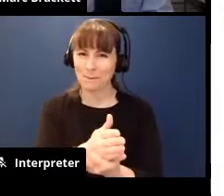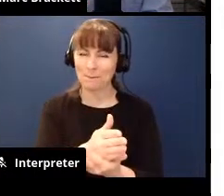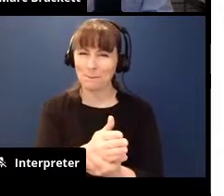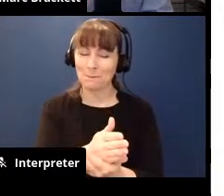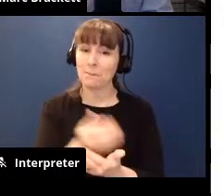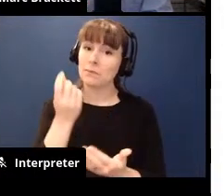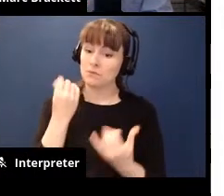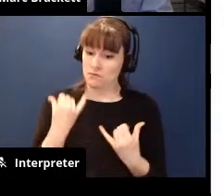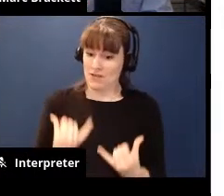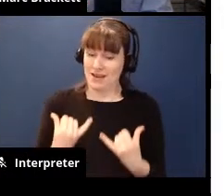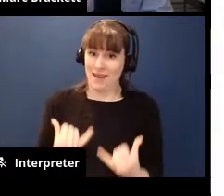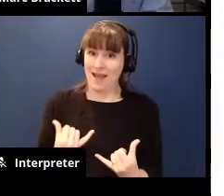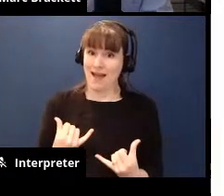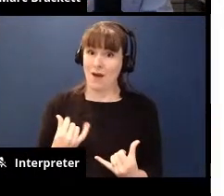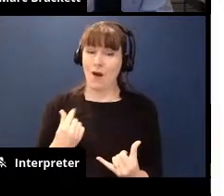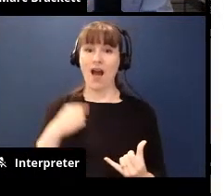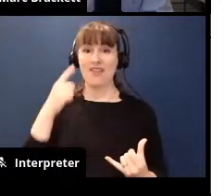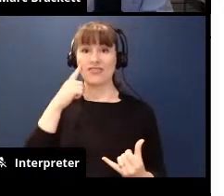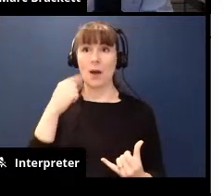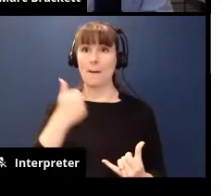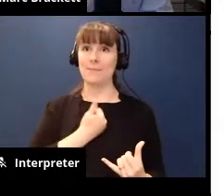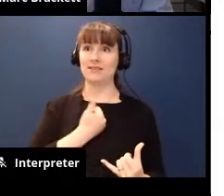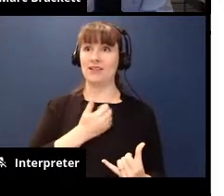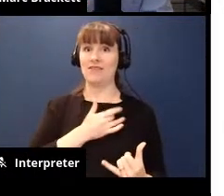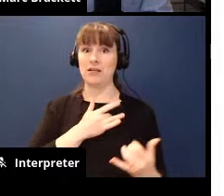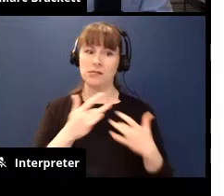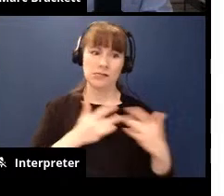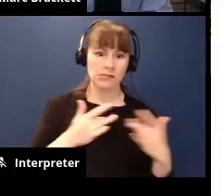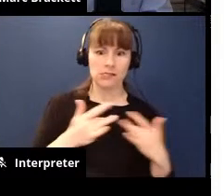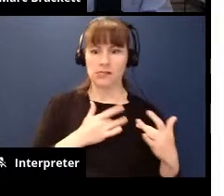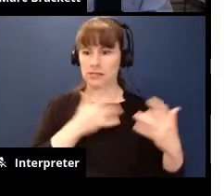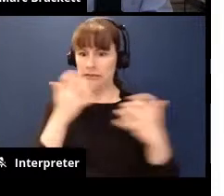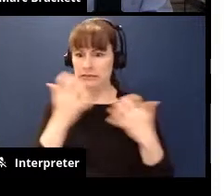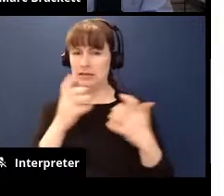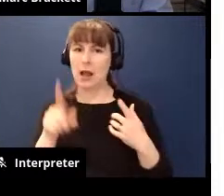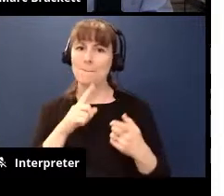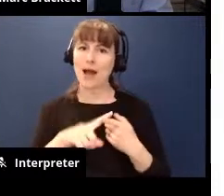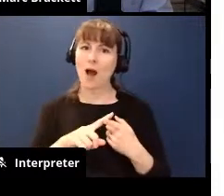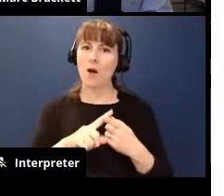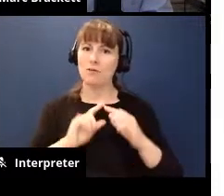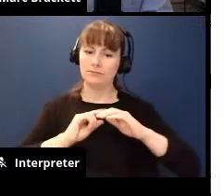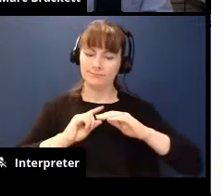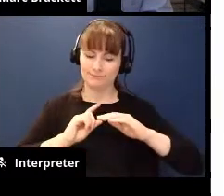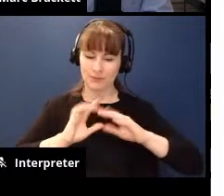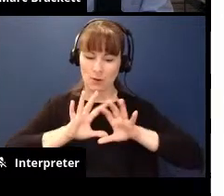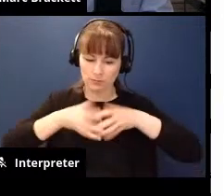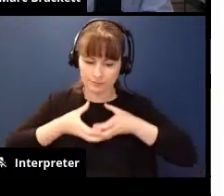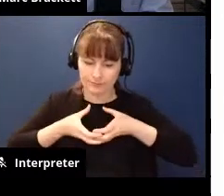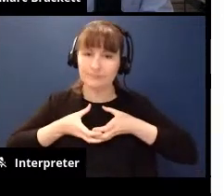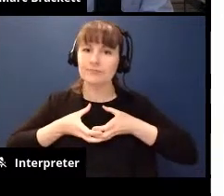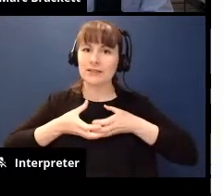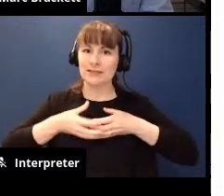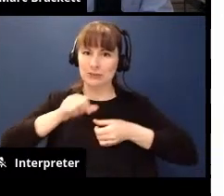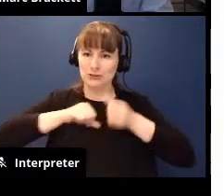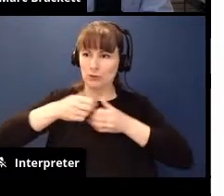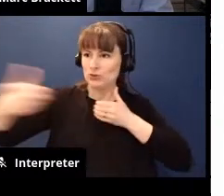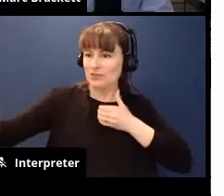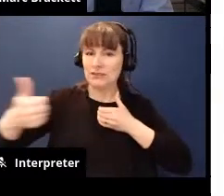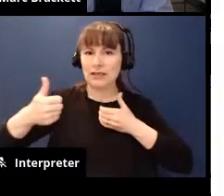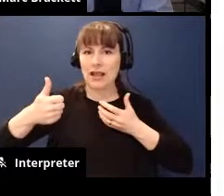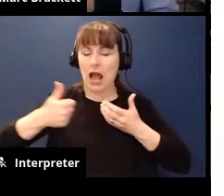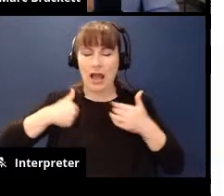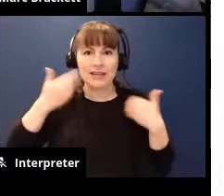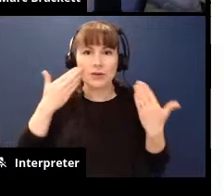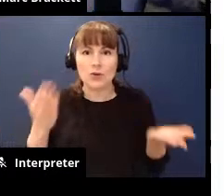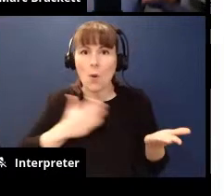expected like i would be so anxious and neurotic about being in quarantine and social distancing like i just i couldn't plan for this